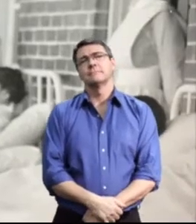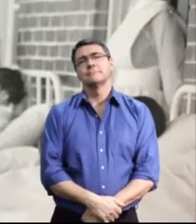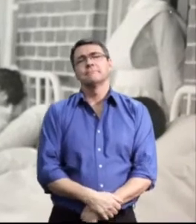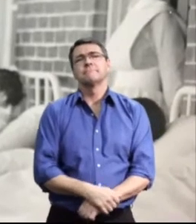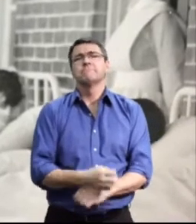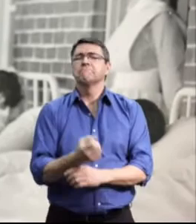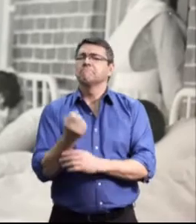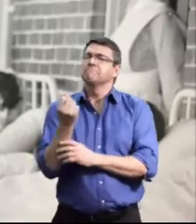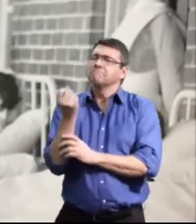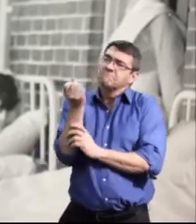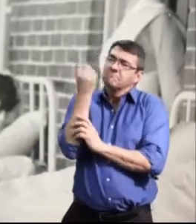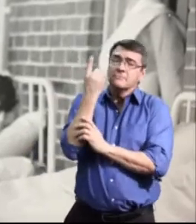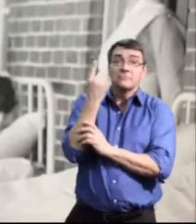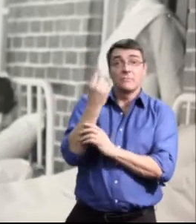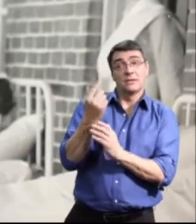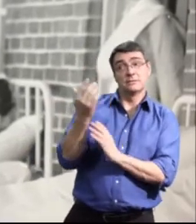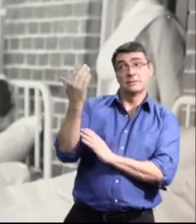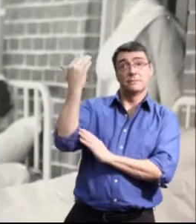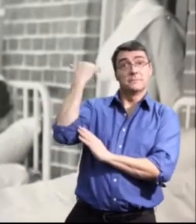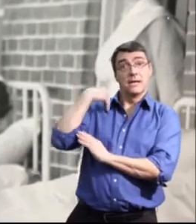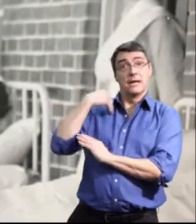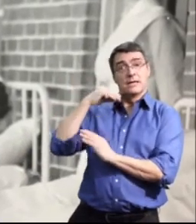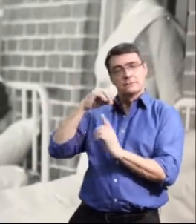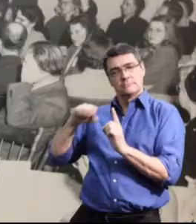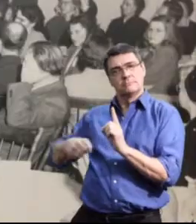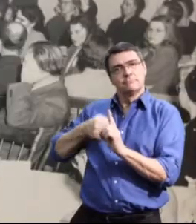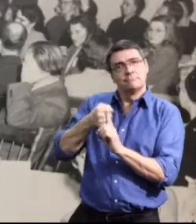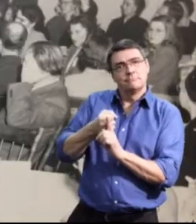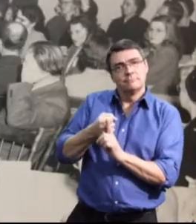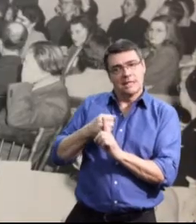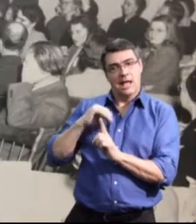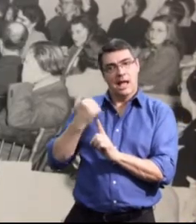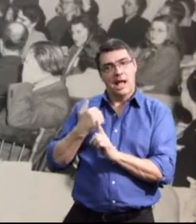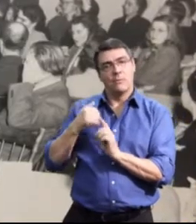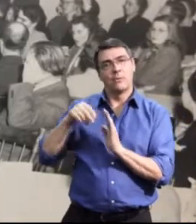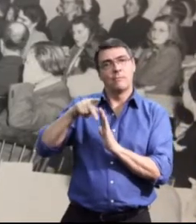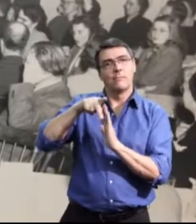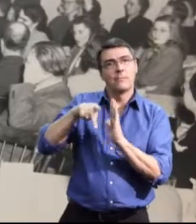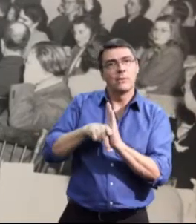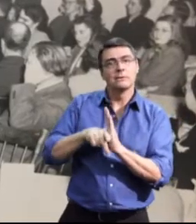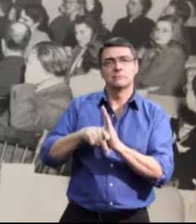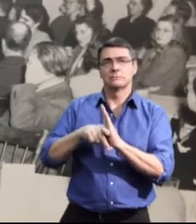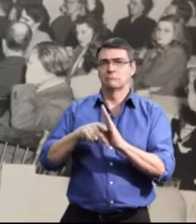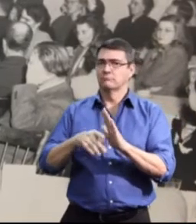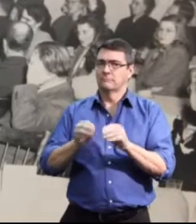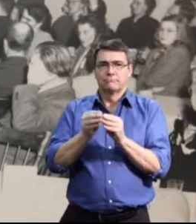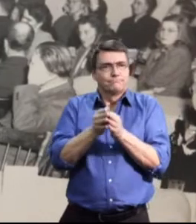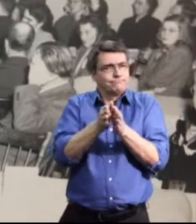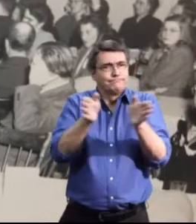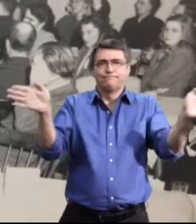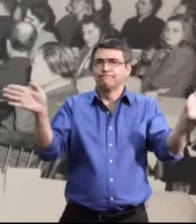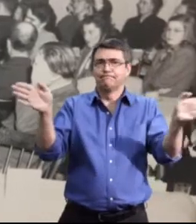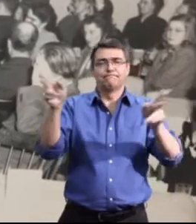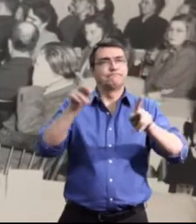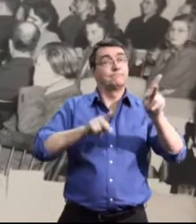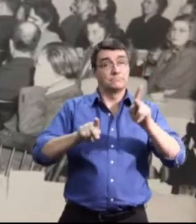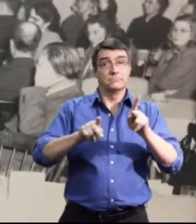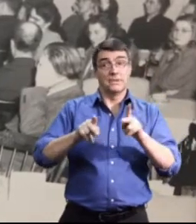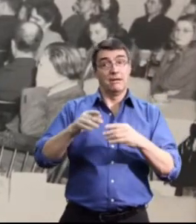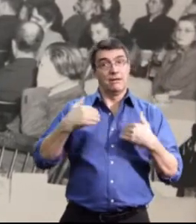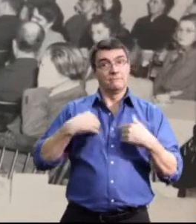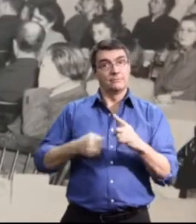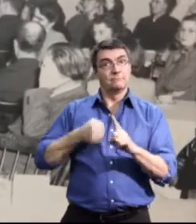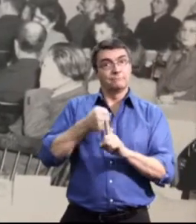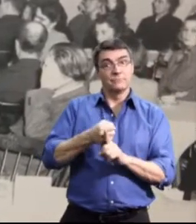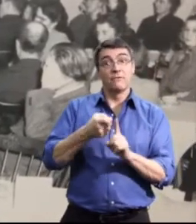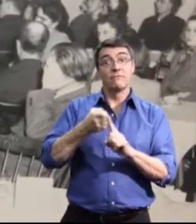Understanding the past influence is important. It influences public policies that have a direct impact on people with